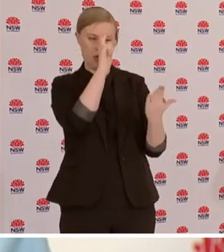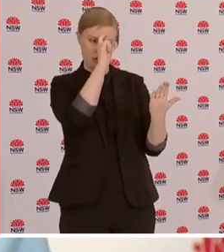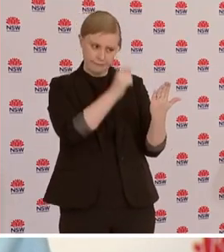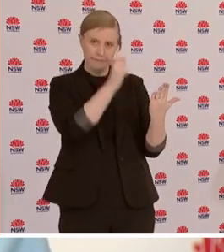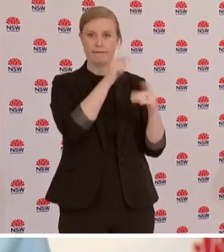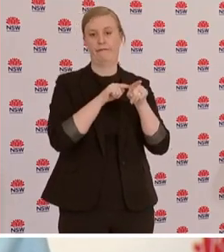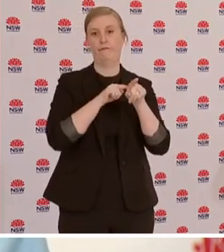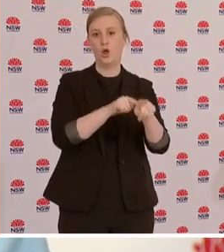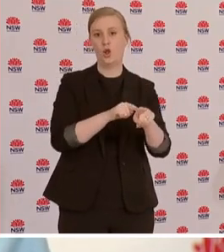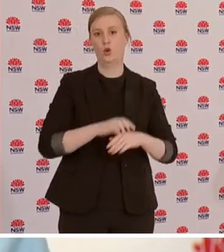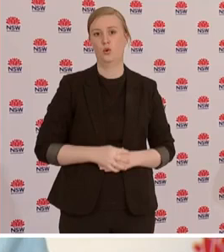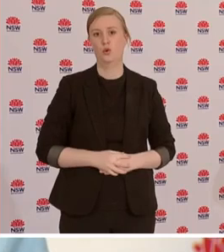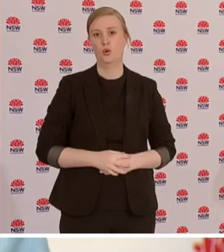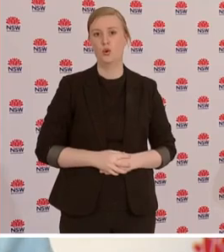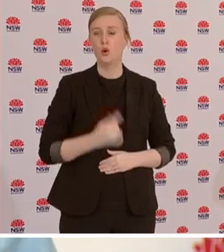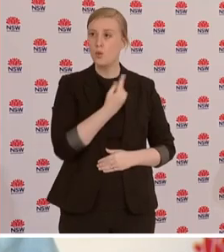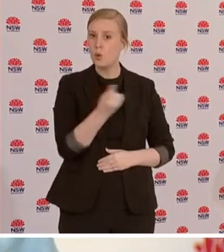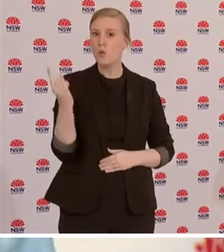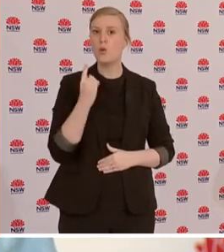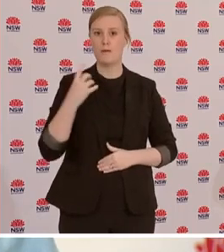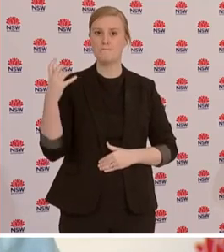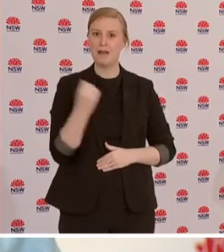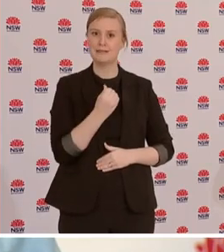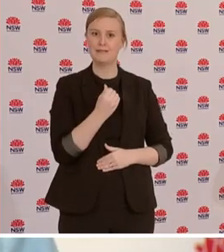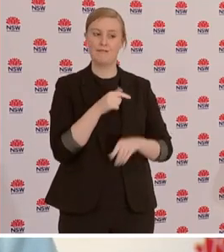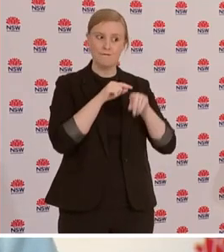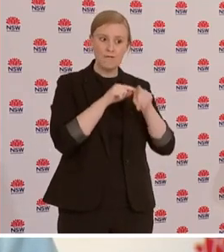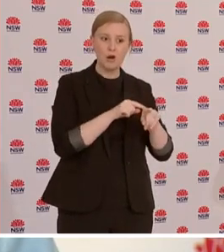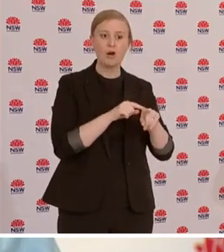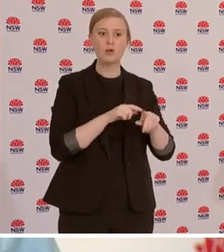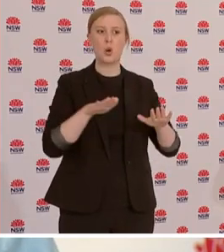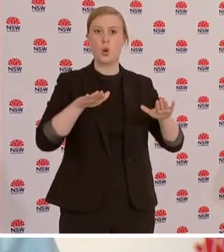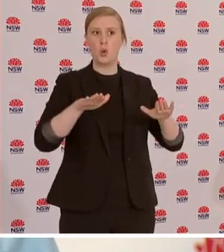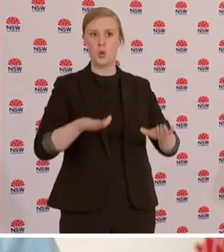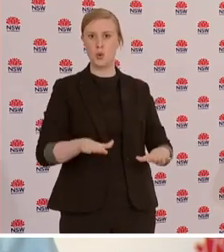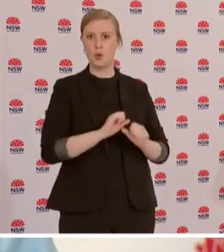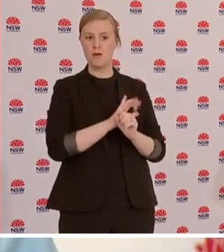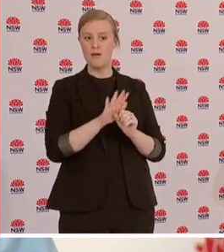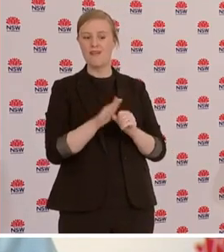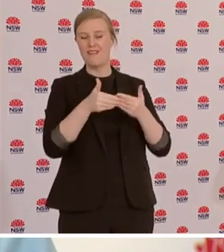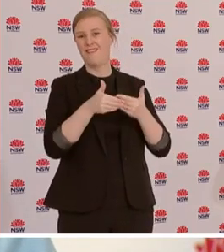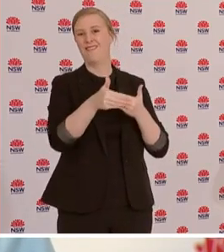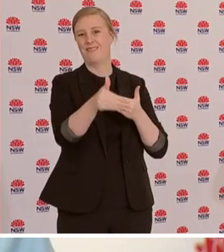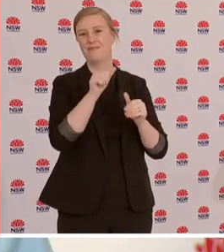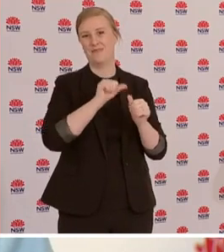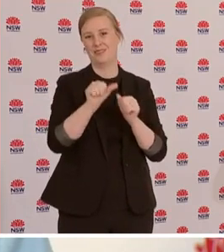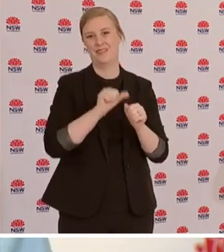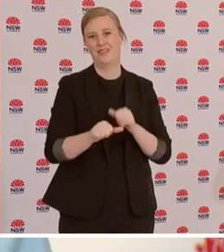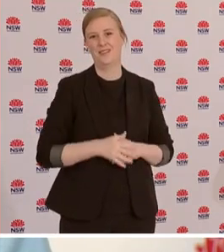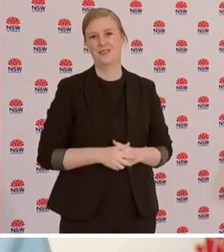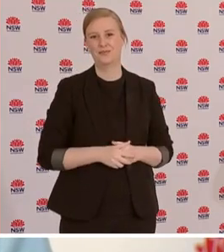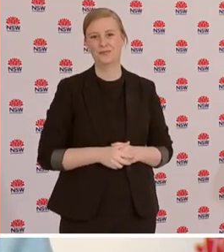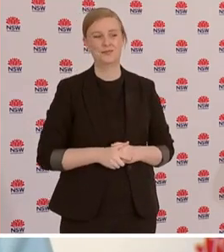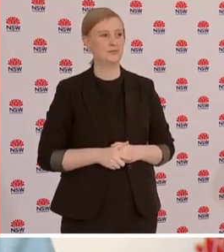where we head over the next days and weeks. The other thing that I wanted to call out today was we still have people in